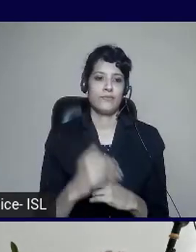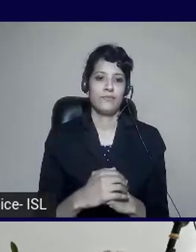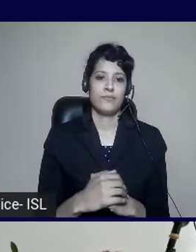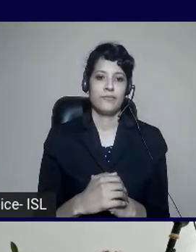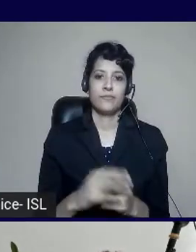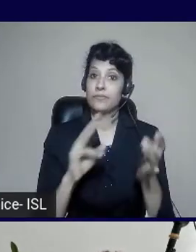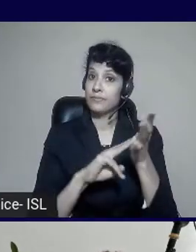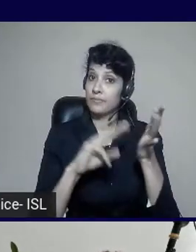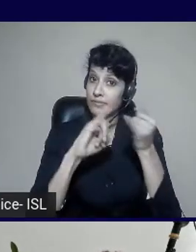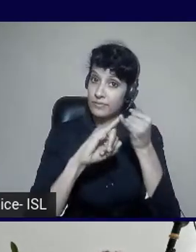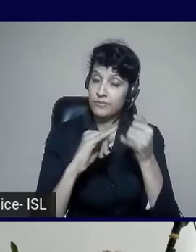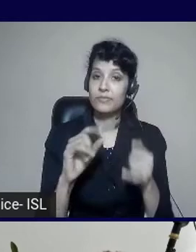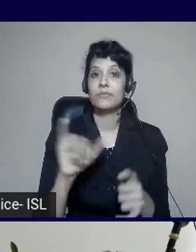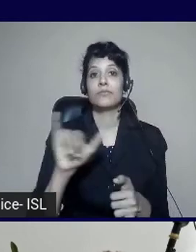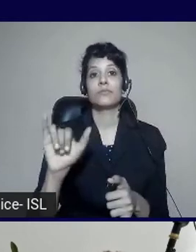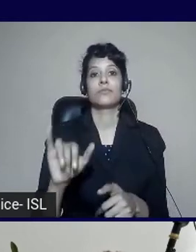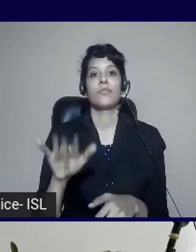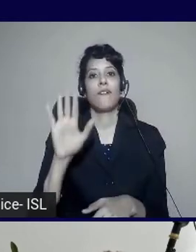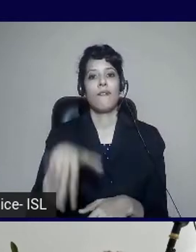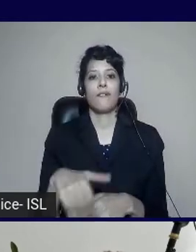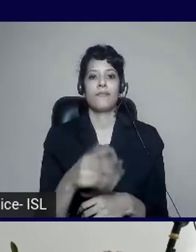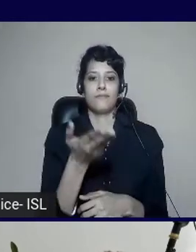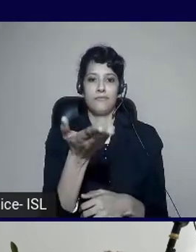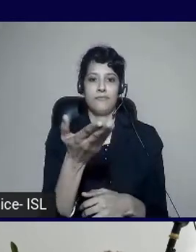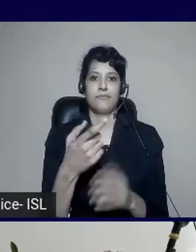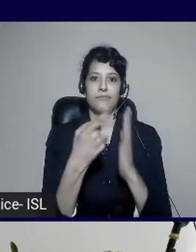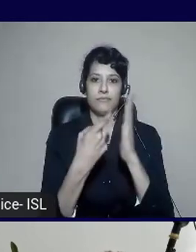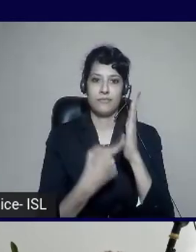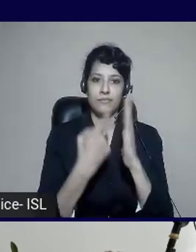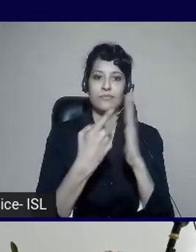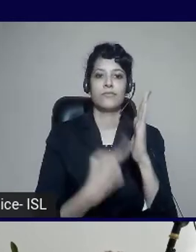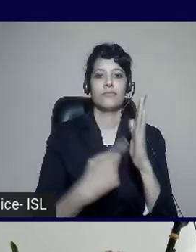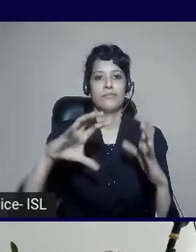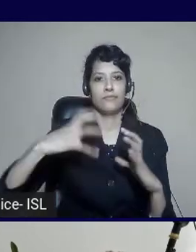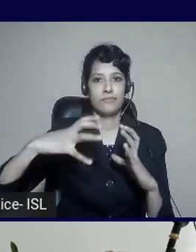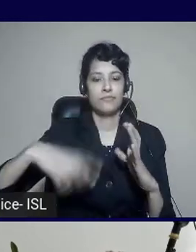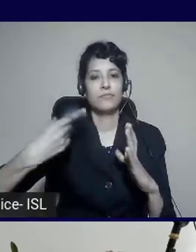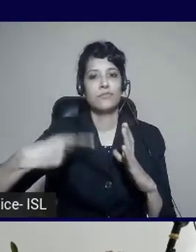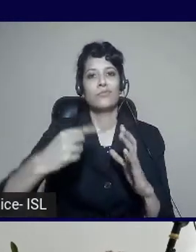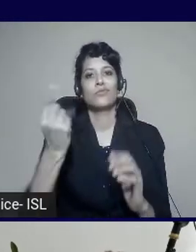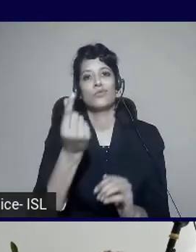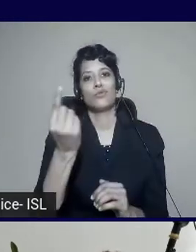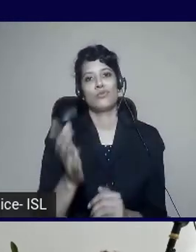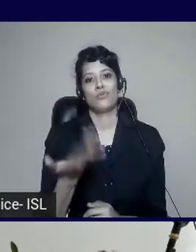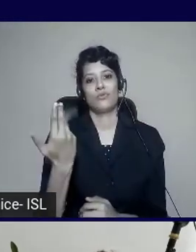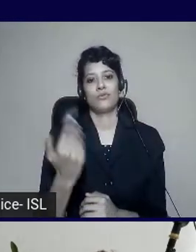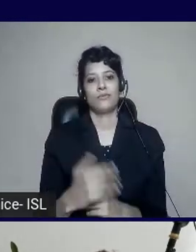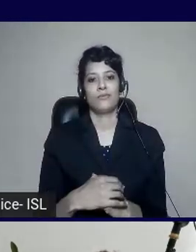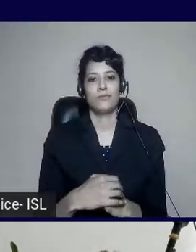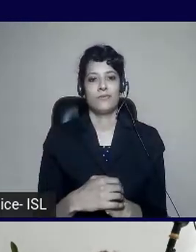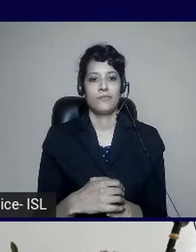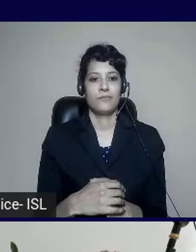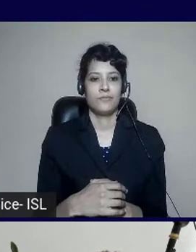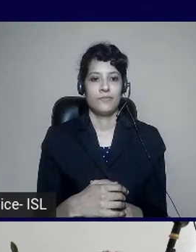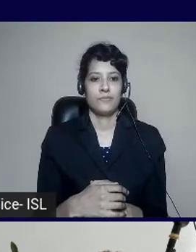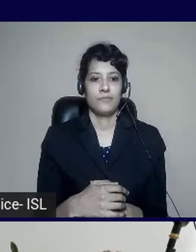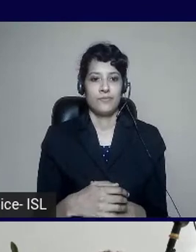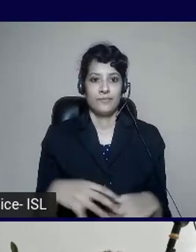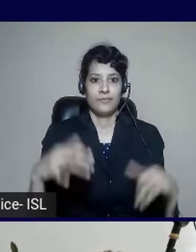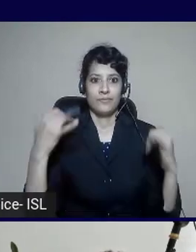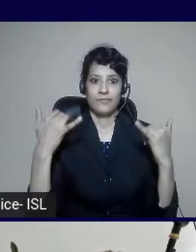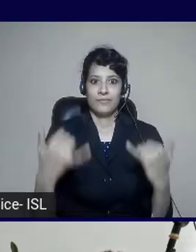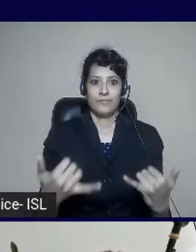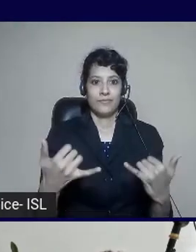actually has these rules engines that you can use. So now we've got our little